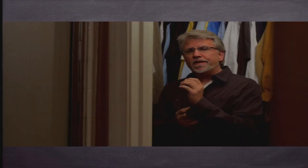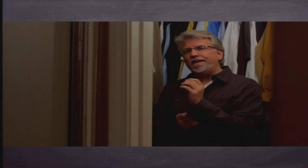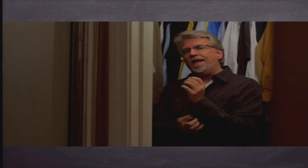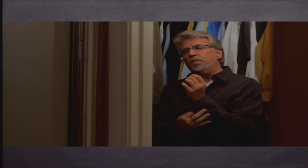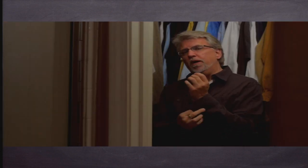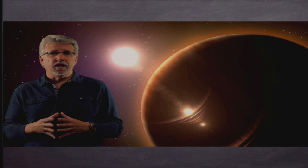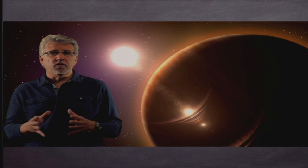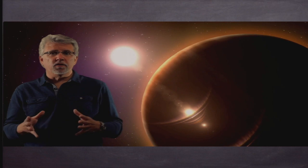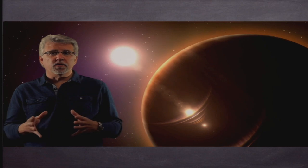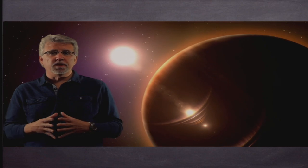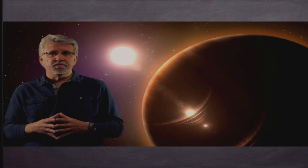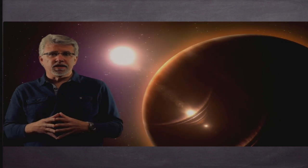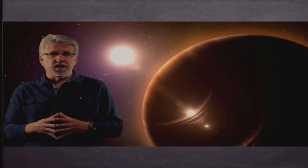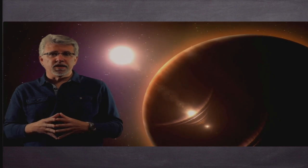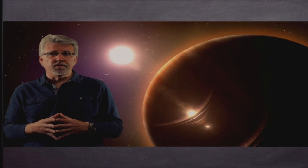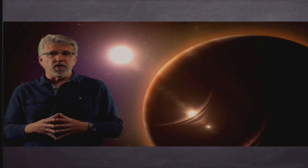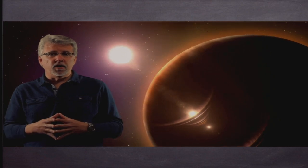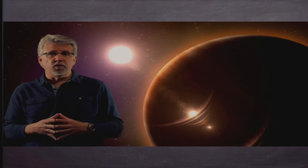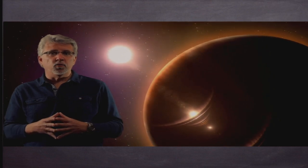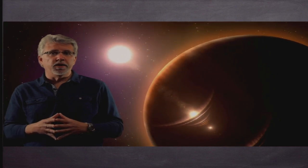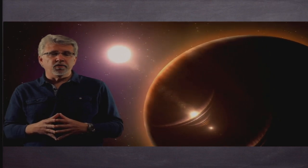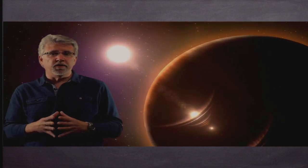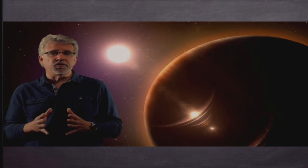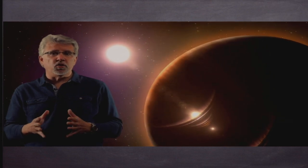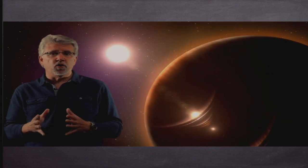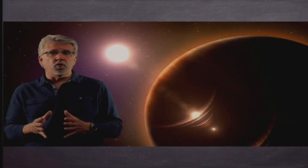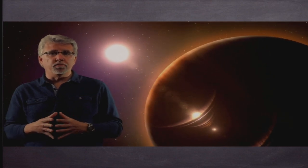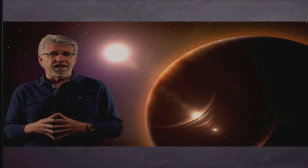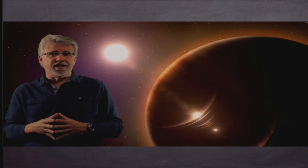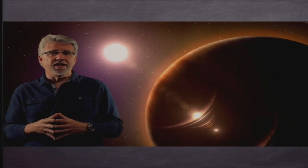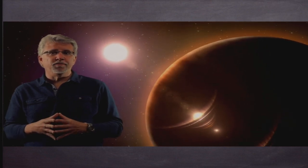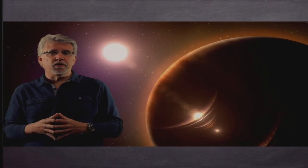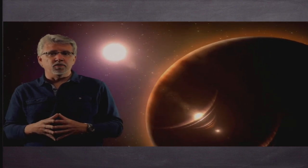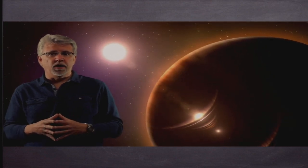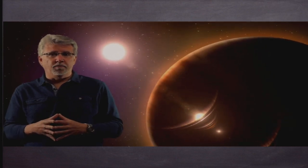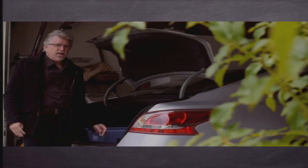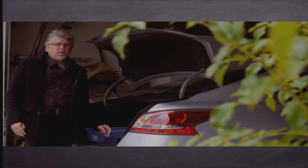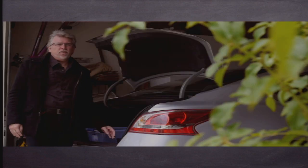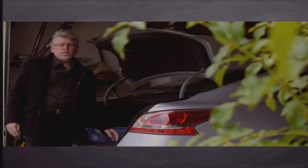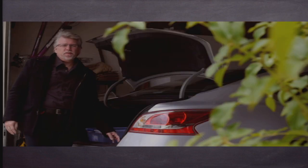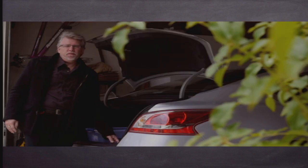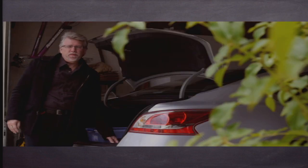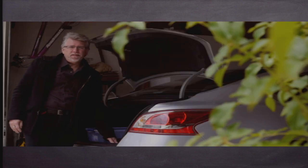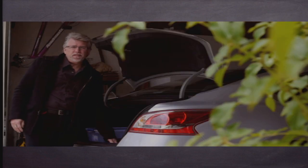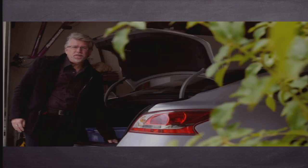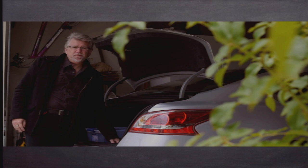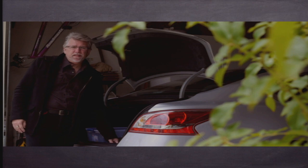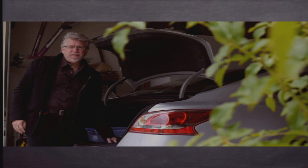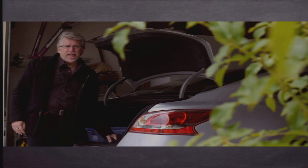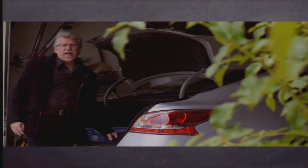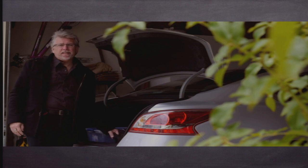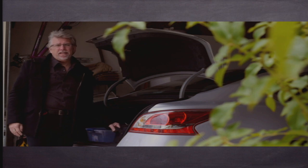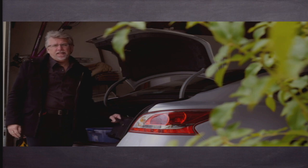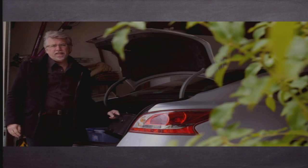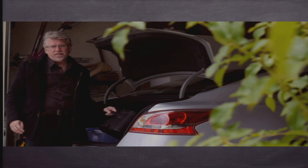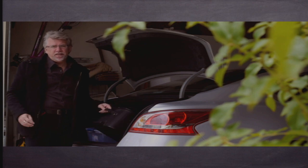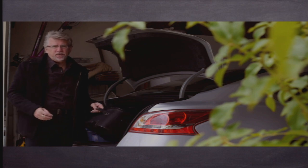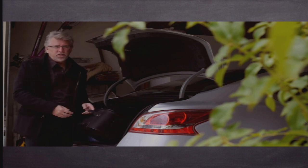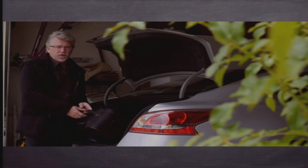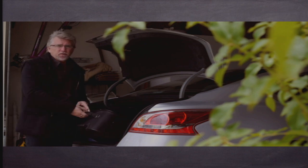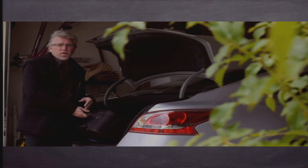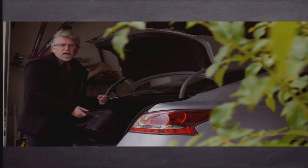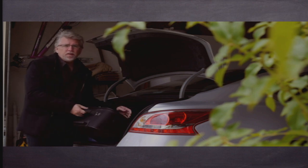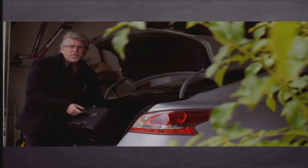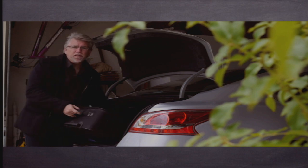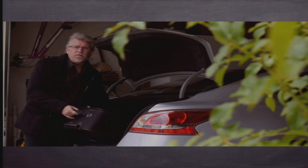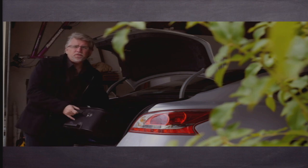thing protects anyone. I no longer believe that God lives on or near a star or planet named Kolob. I no longer believe that placing one's face in a hat containing a seer